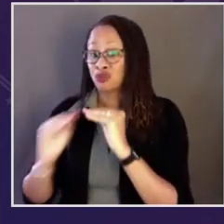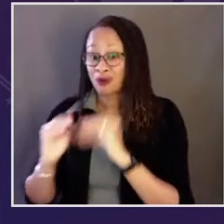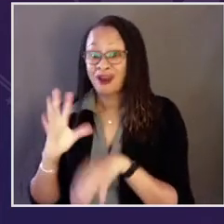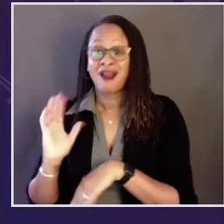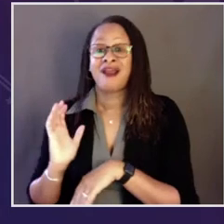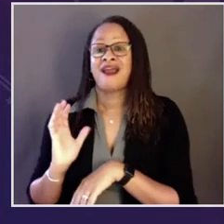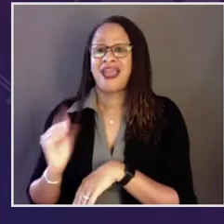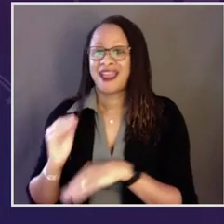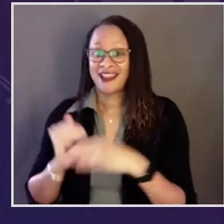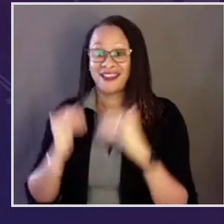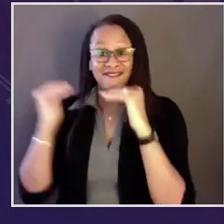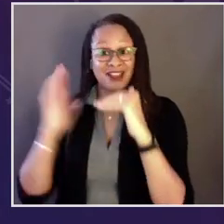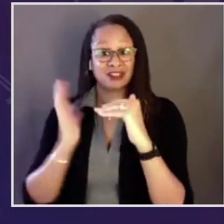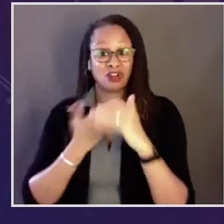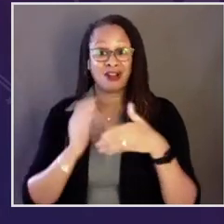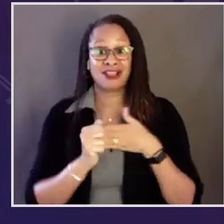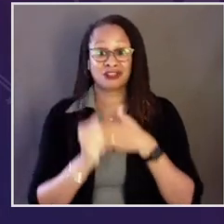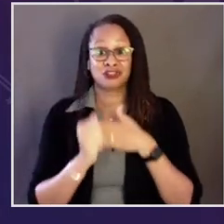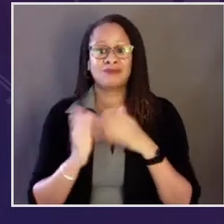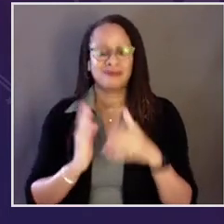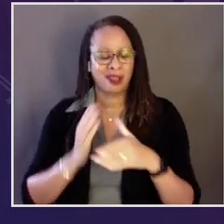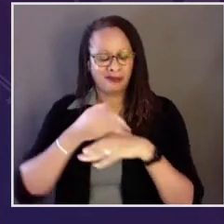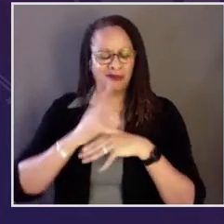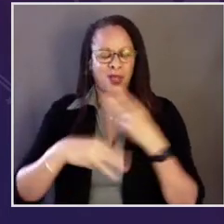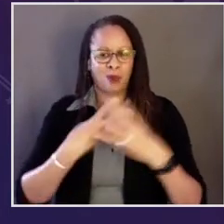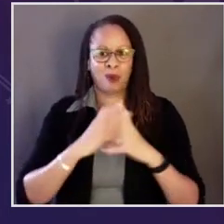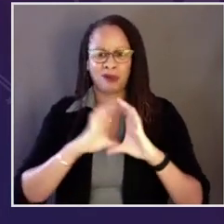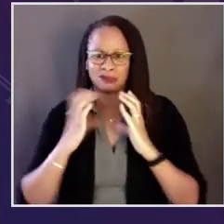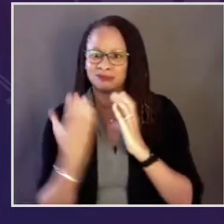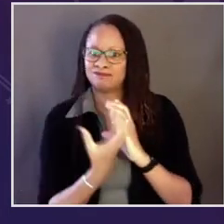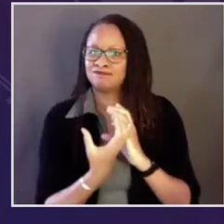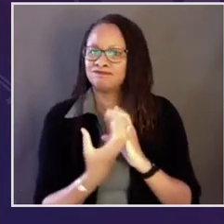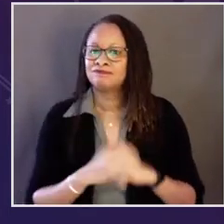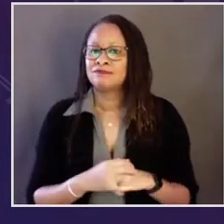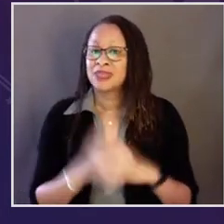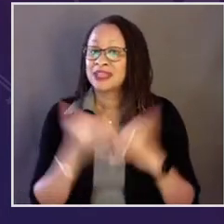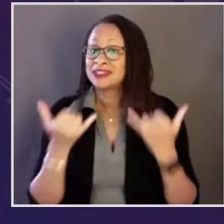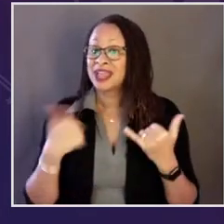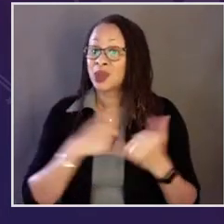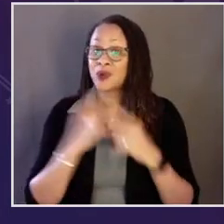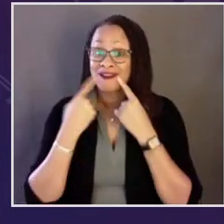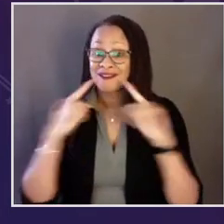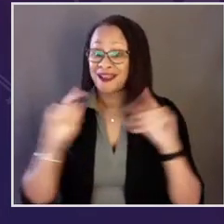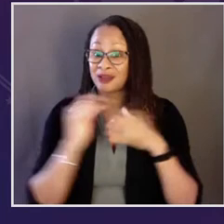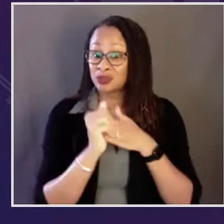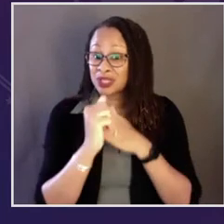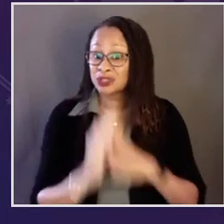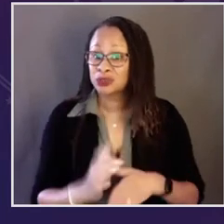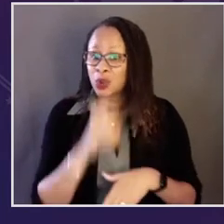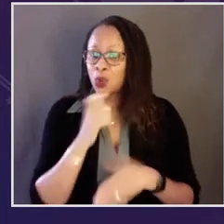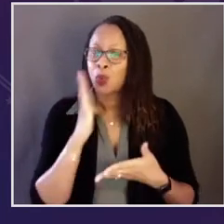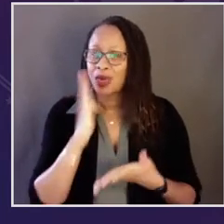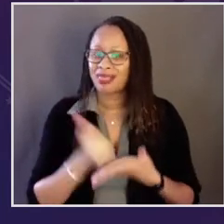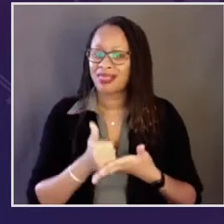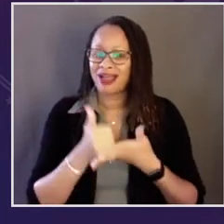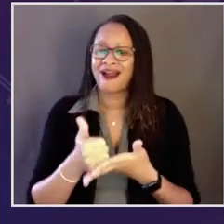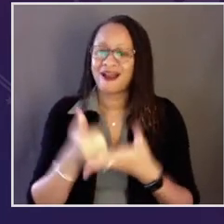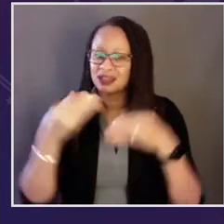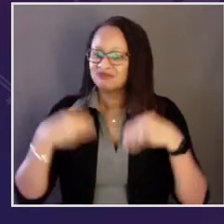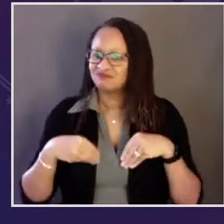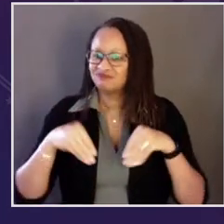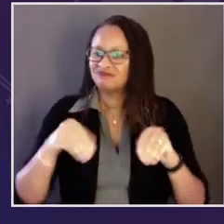nation safe and restore and advance our leadership around the world. Today,